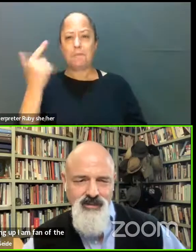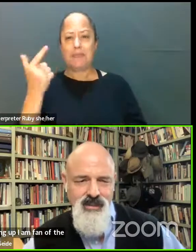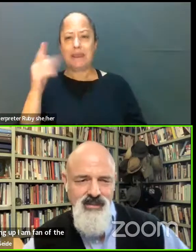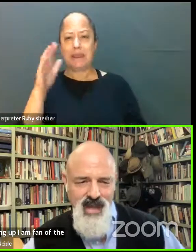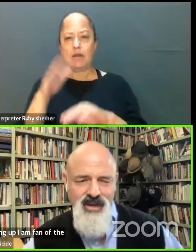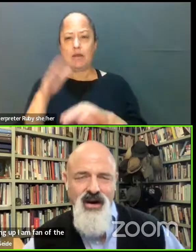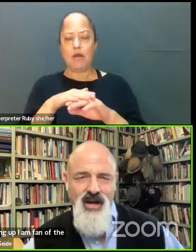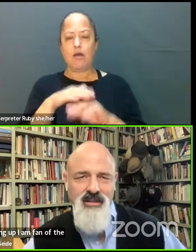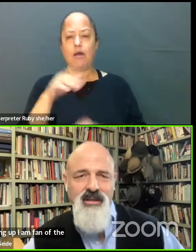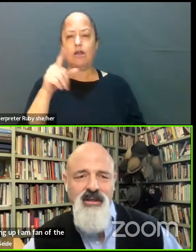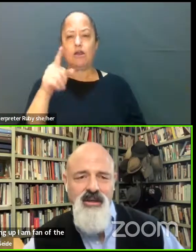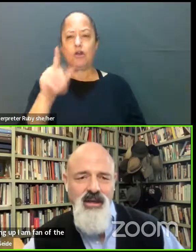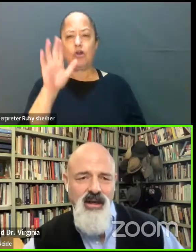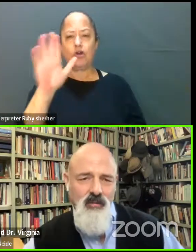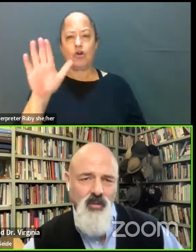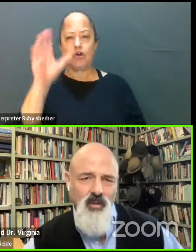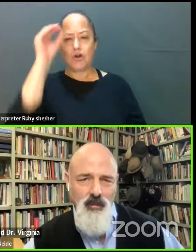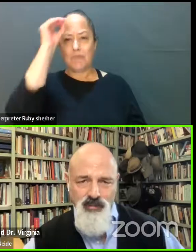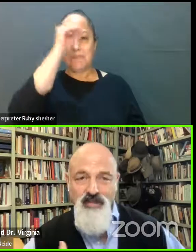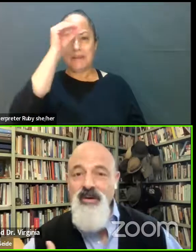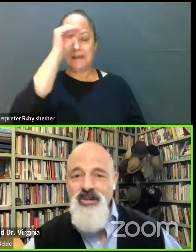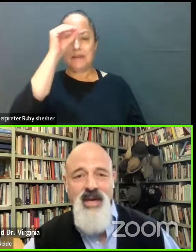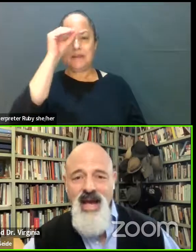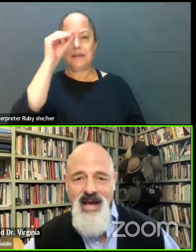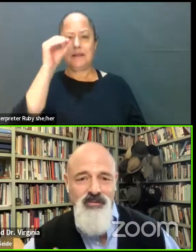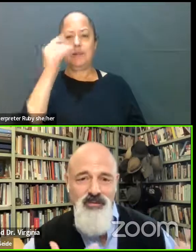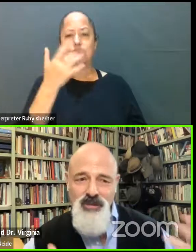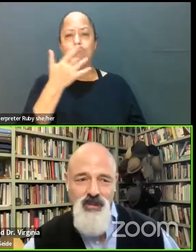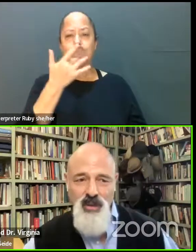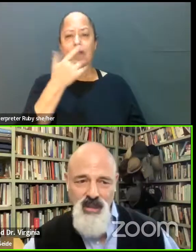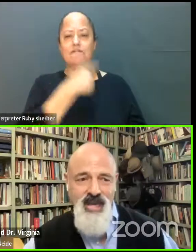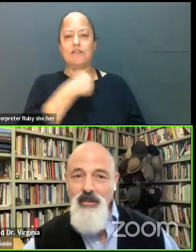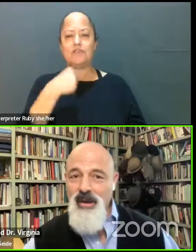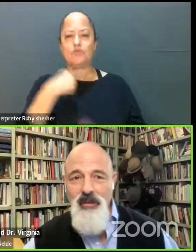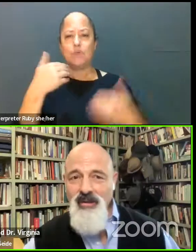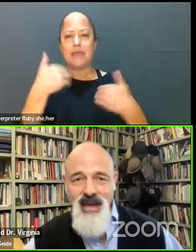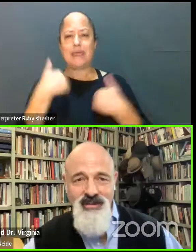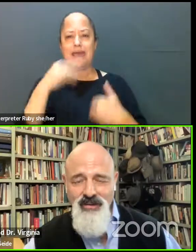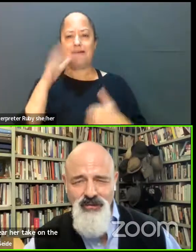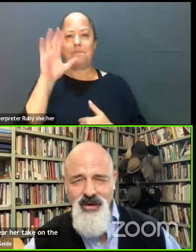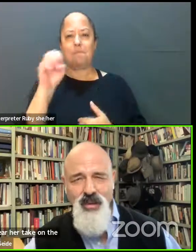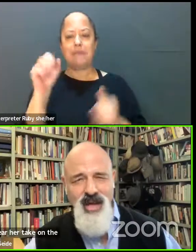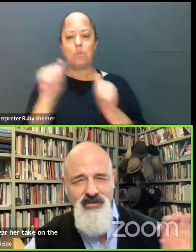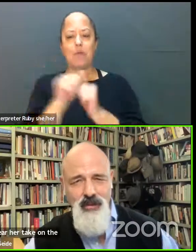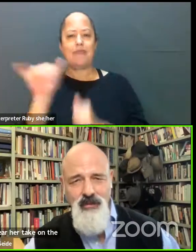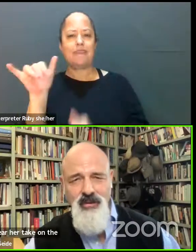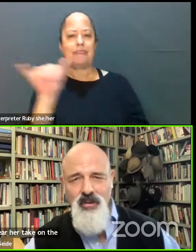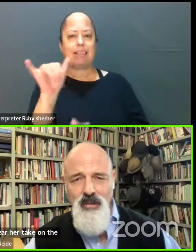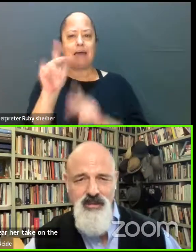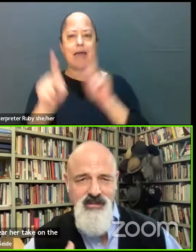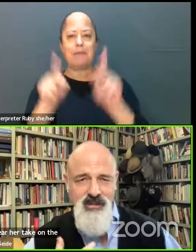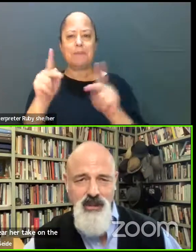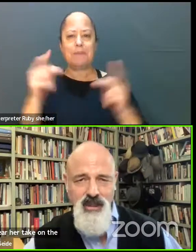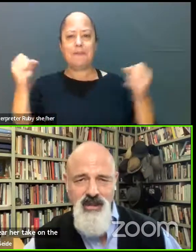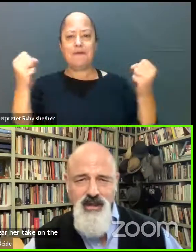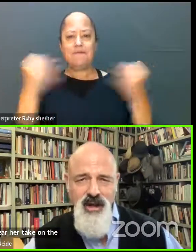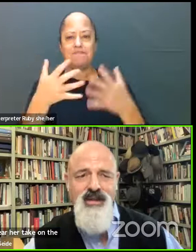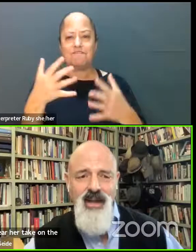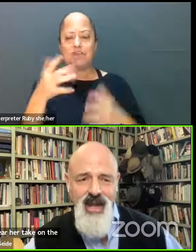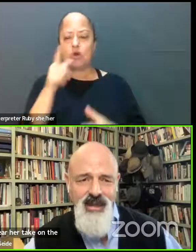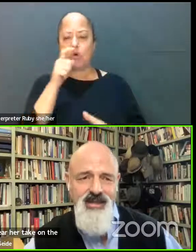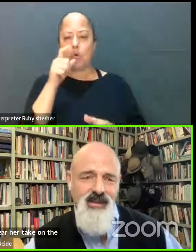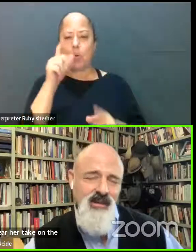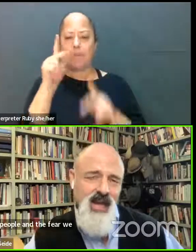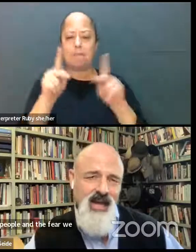hear her take on the preference we have to be with like people and the fear we have of people who we perceive to be